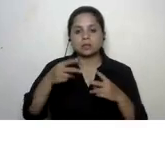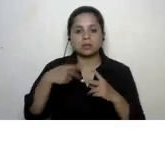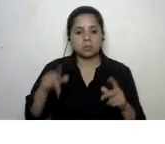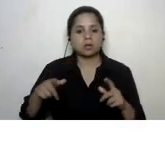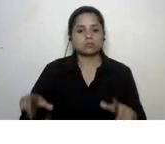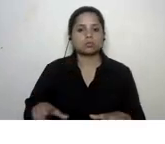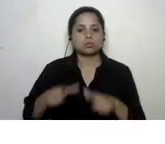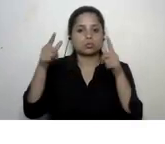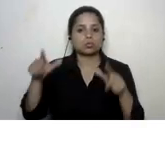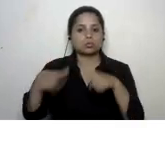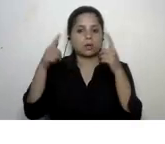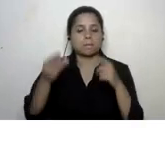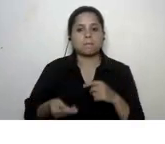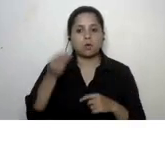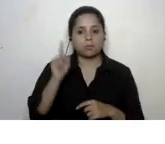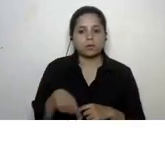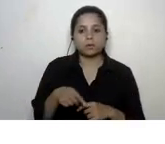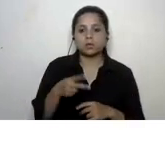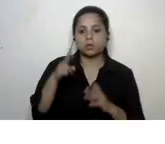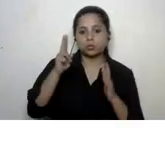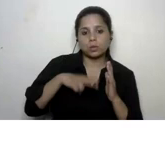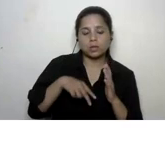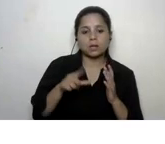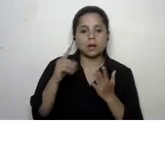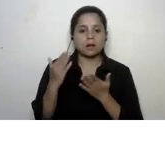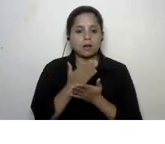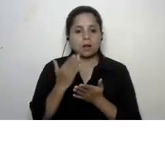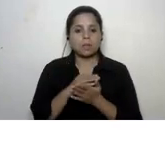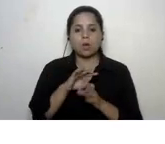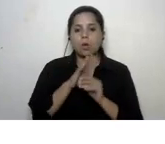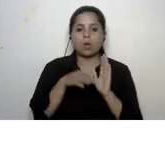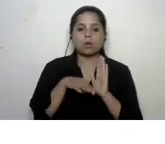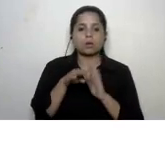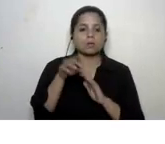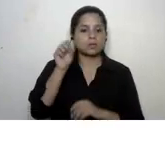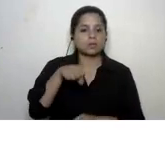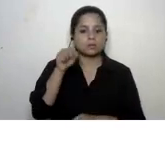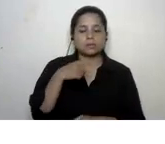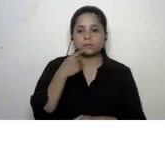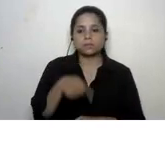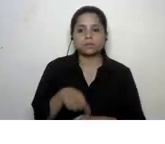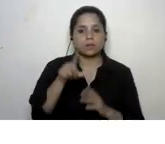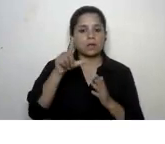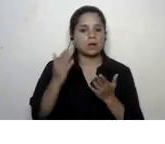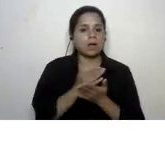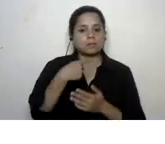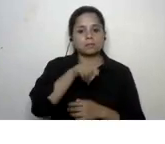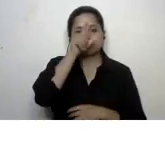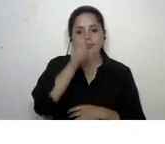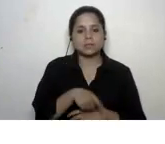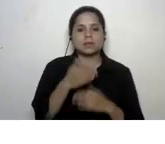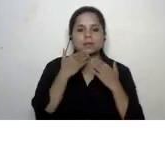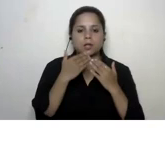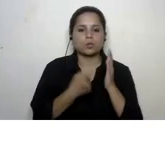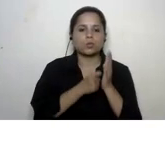implement reading and libraries at all levels excellent he's a librarian mr ramesh thank you ramesh